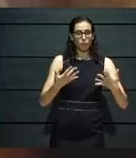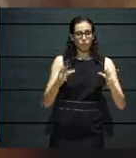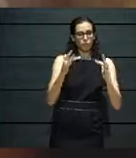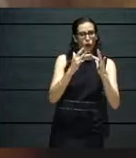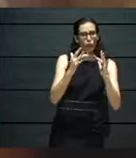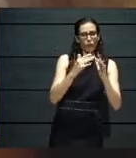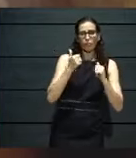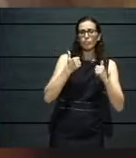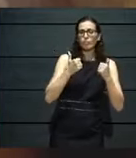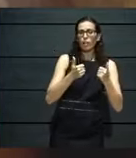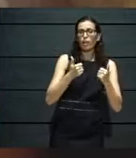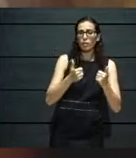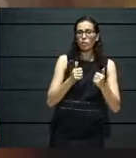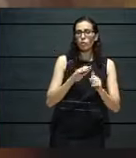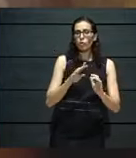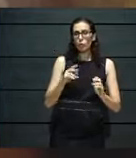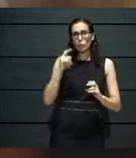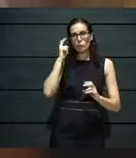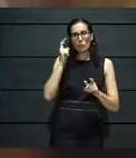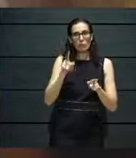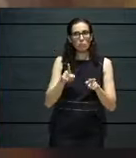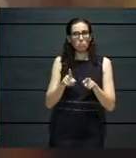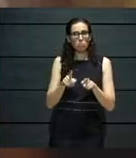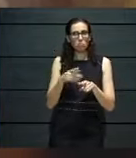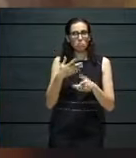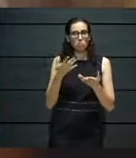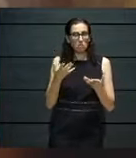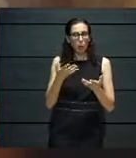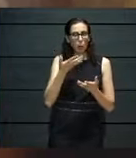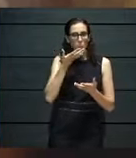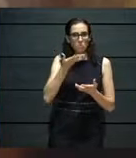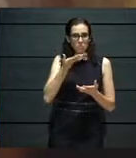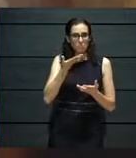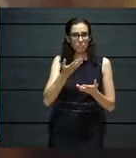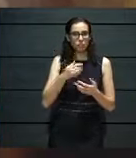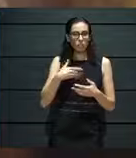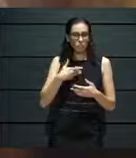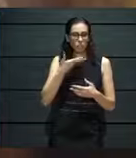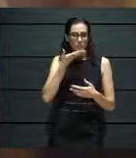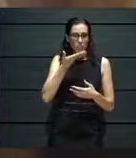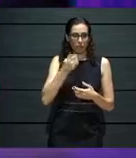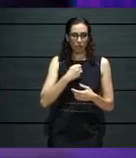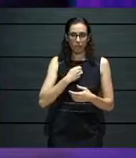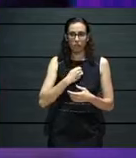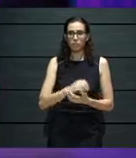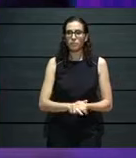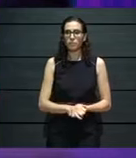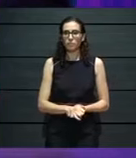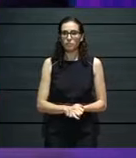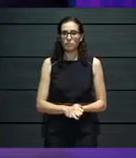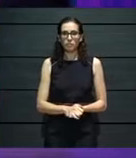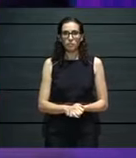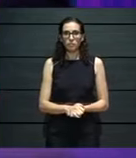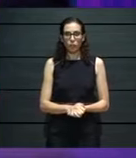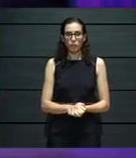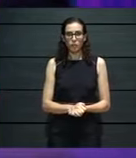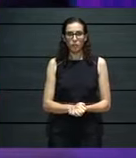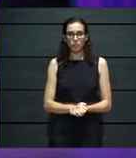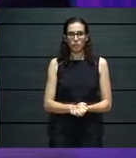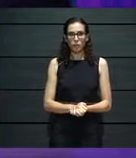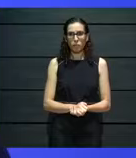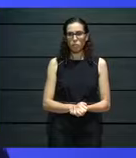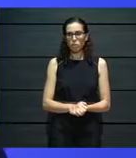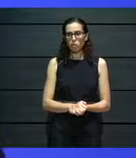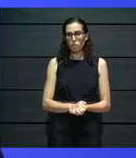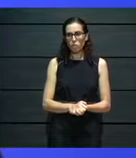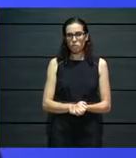Yeah, I think that's pretty much it. I could pass it back on to Edwin. Yes, basically, also, thanks very